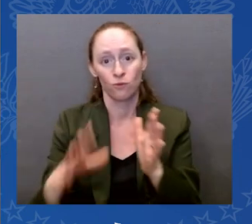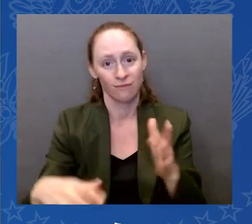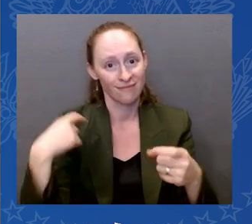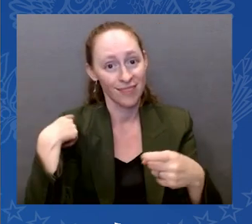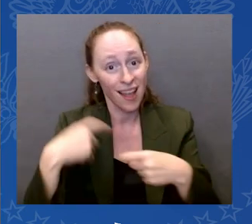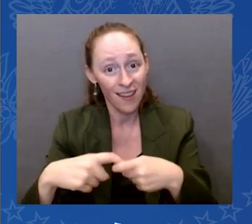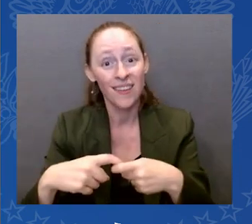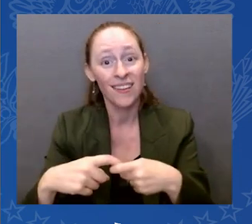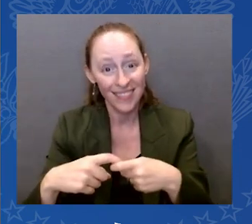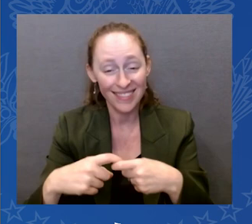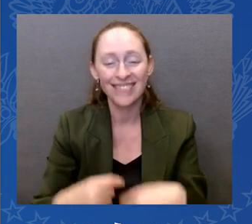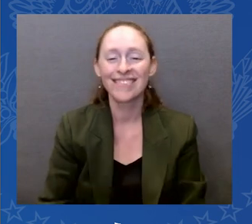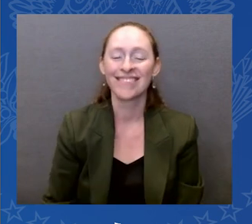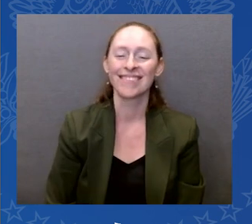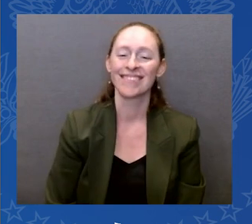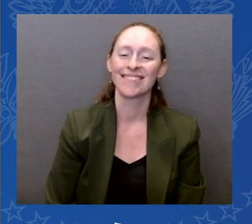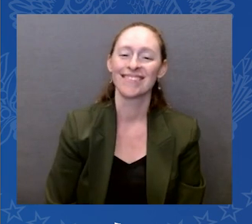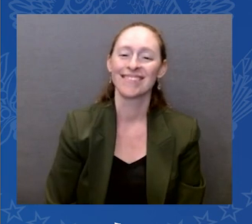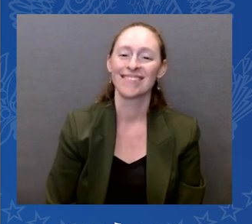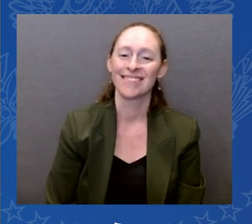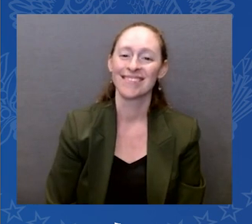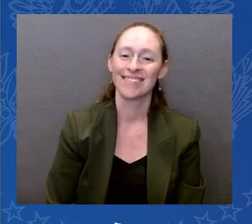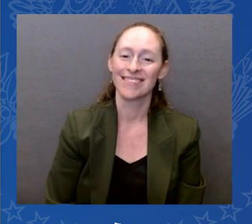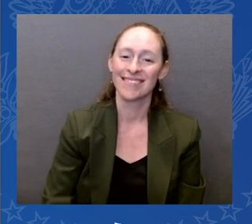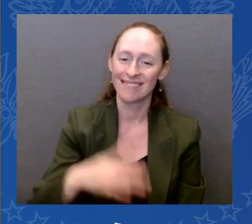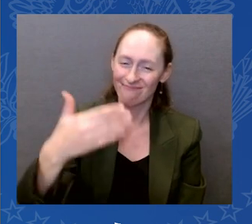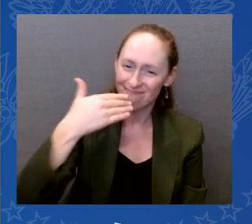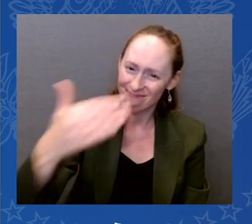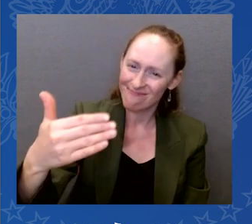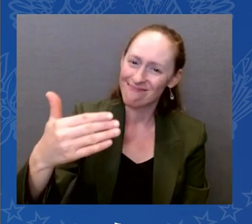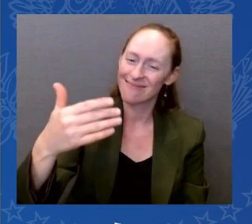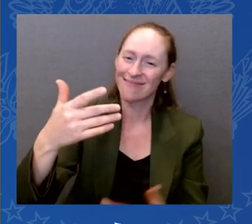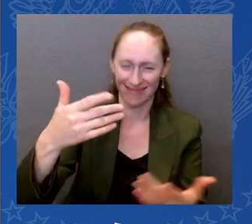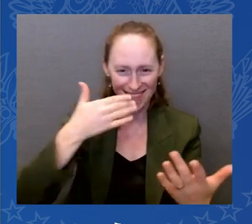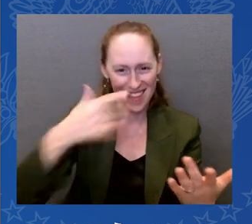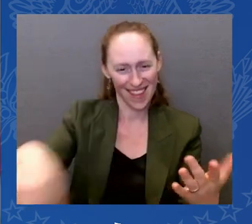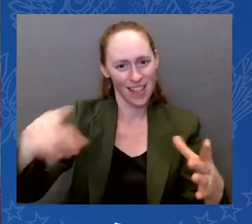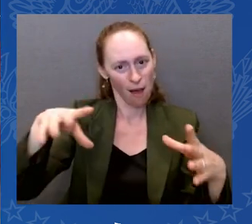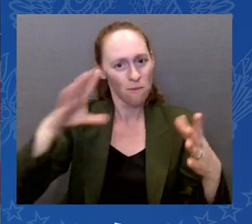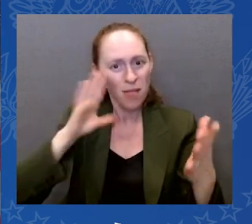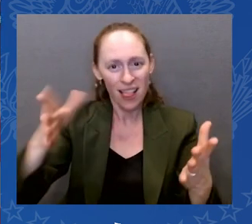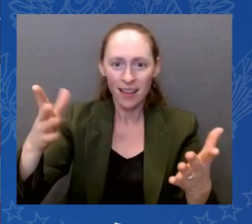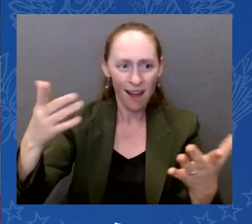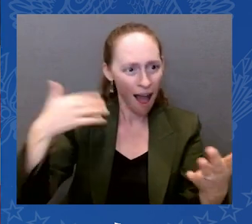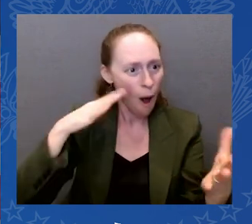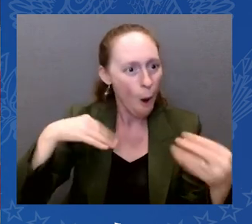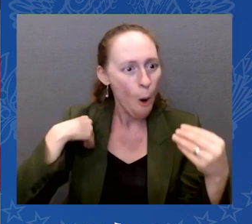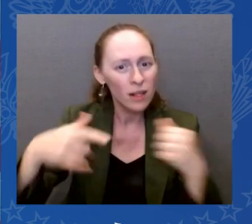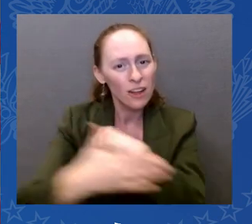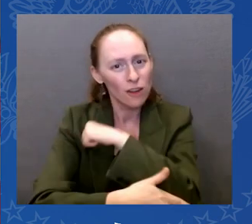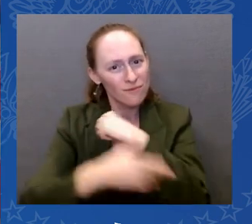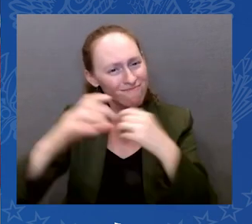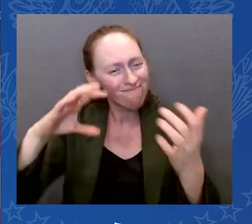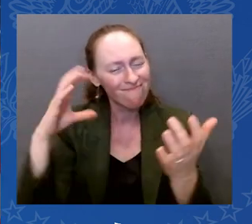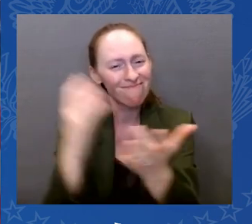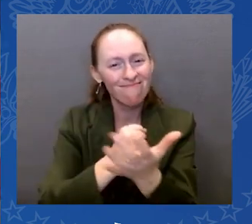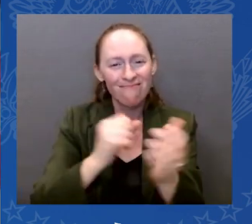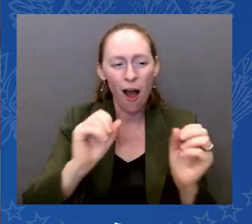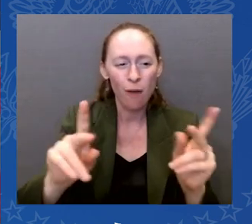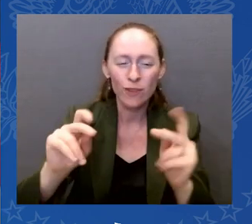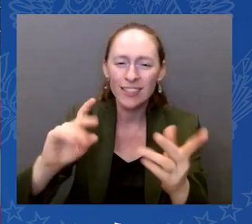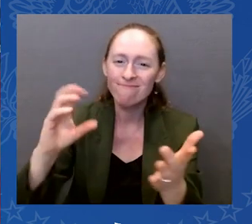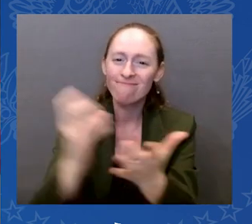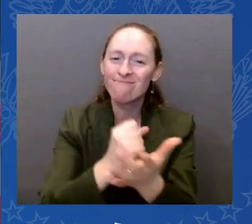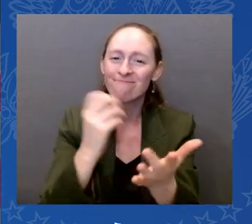opportunity they have. Not a joke. Imagine, imagine the opposition talking about why it's important.